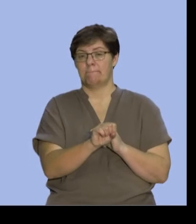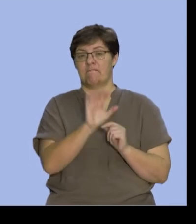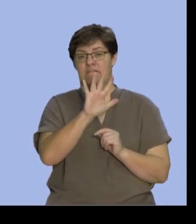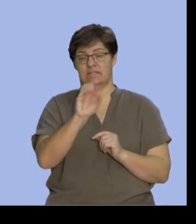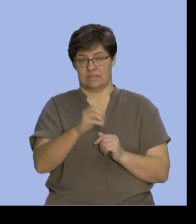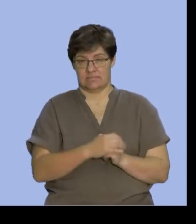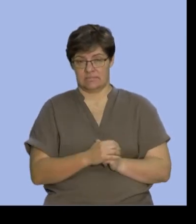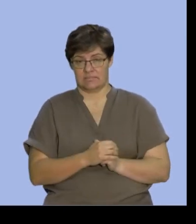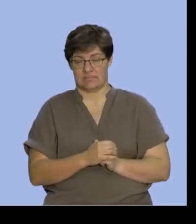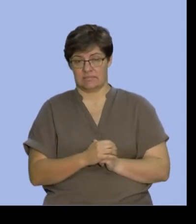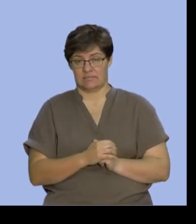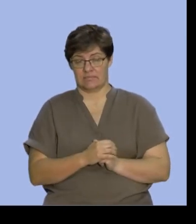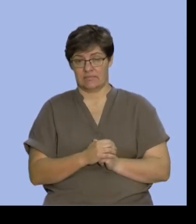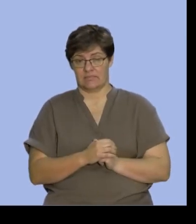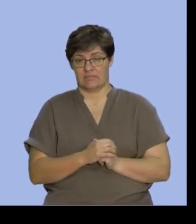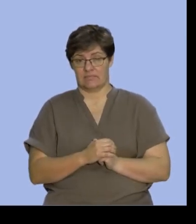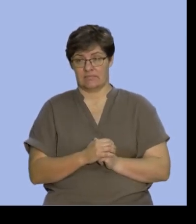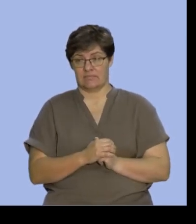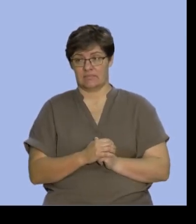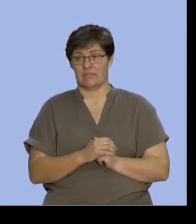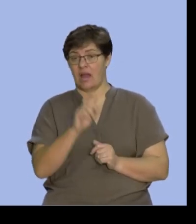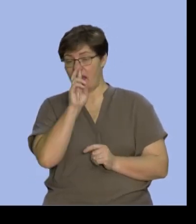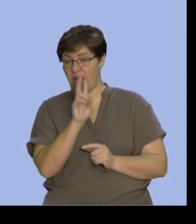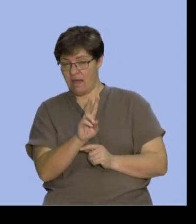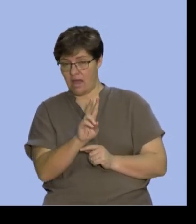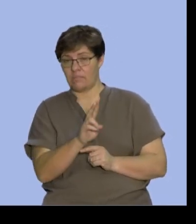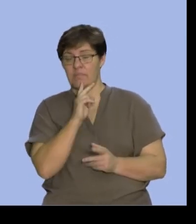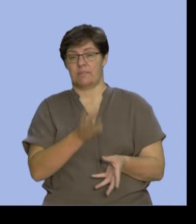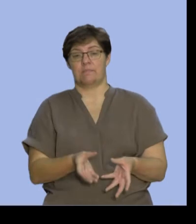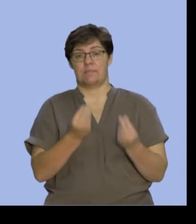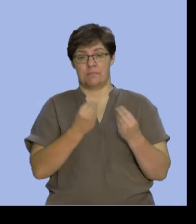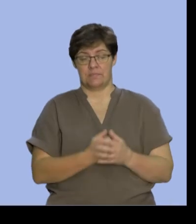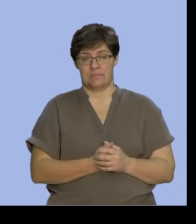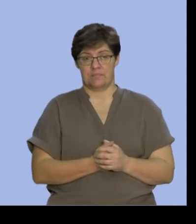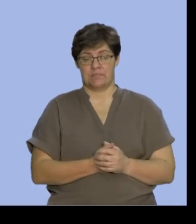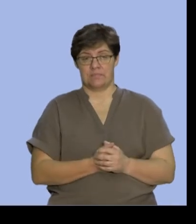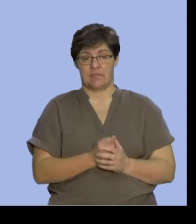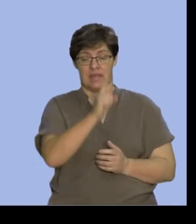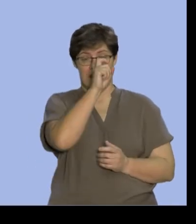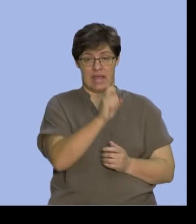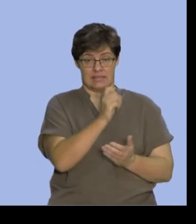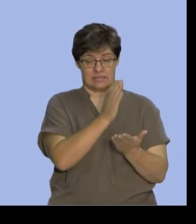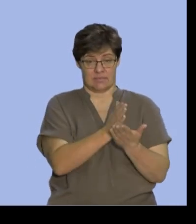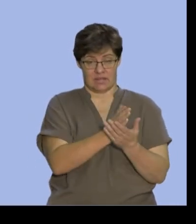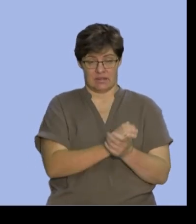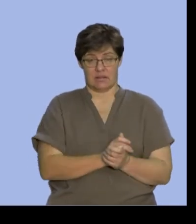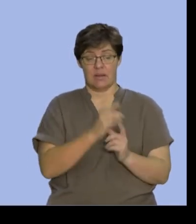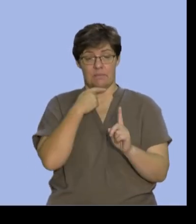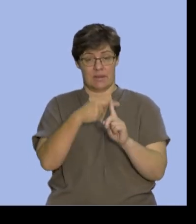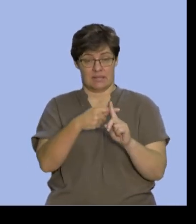And if we do that, we'll recognize we've got X in the middle plus